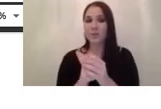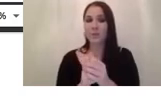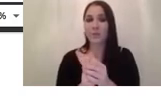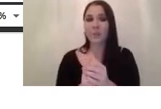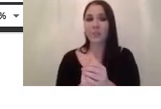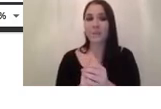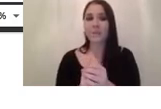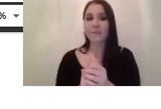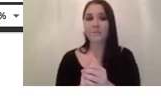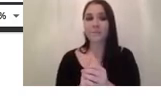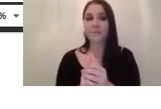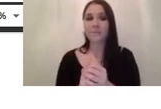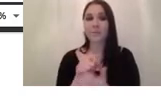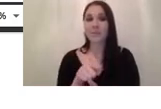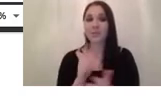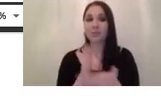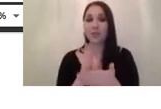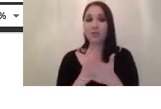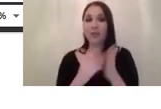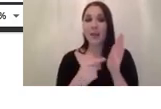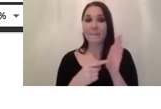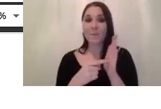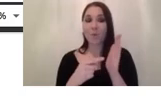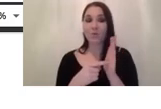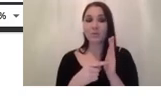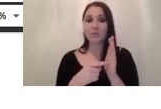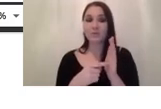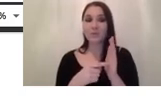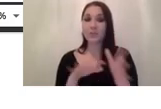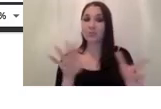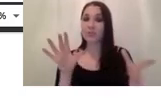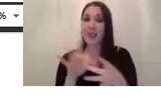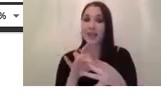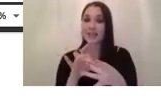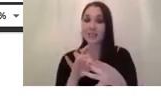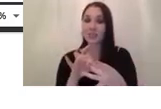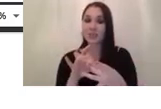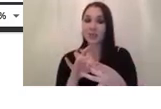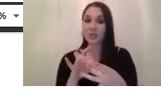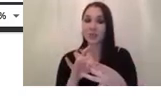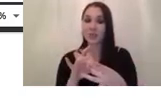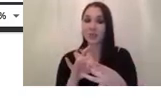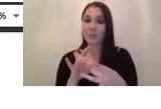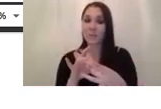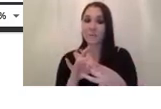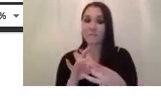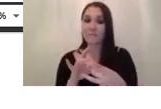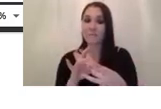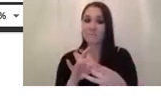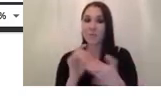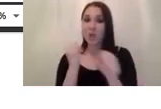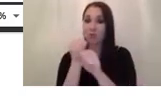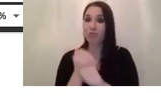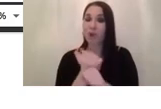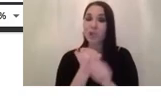this is really important it also um it's also related to to the construction of the lens